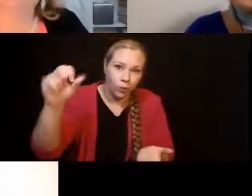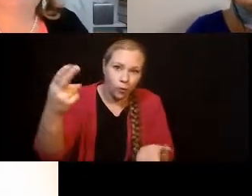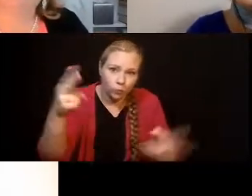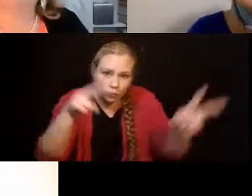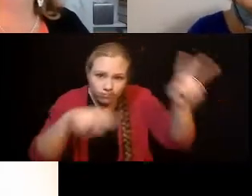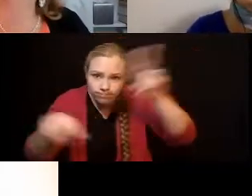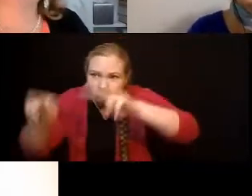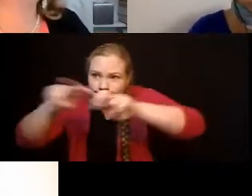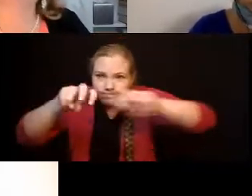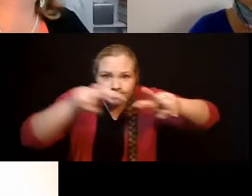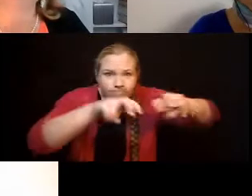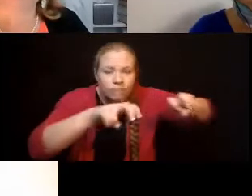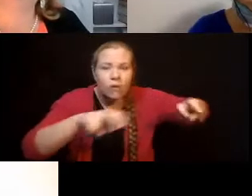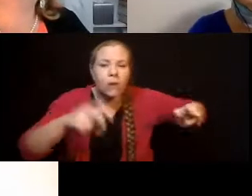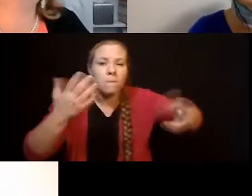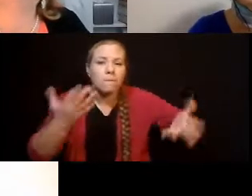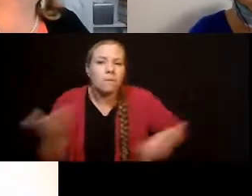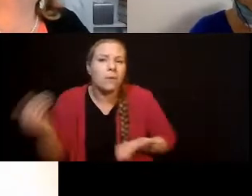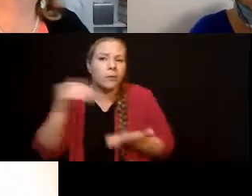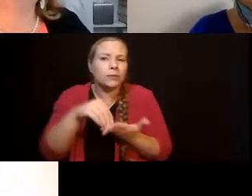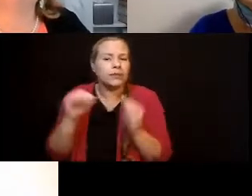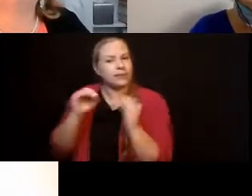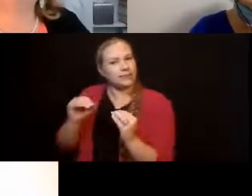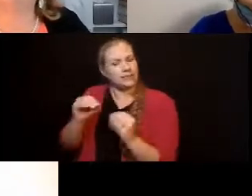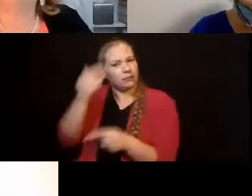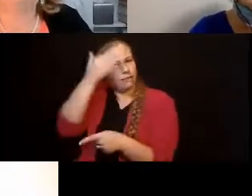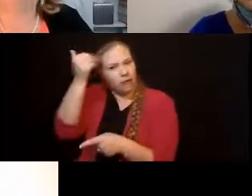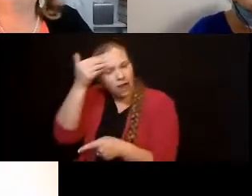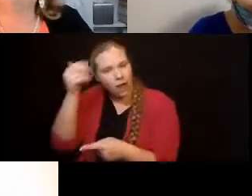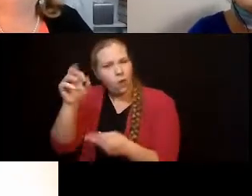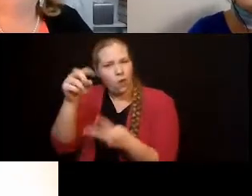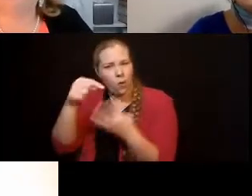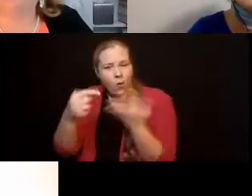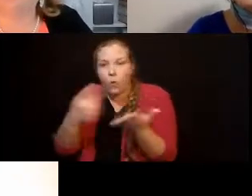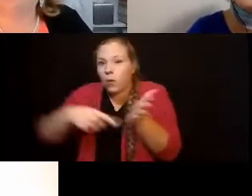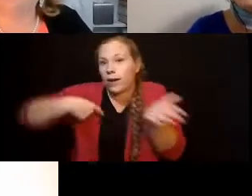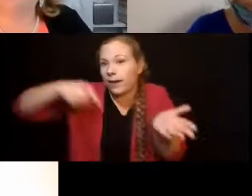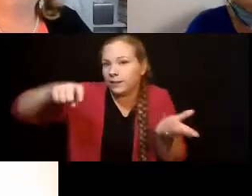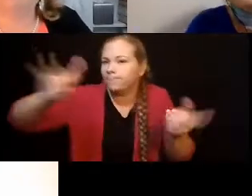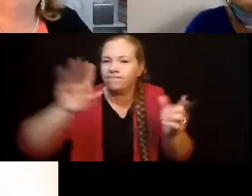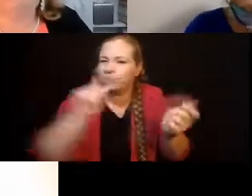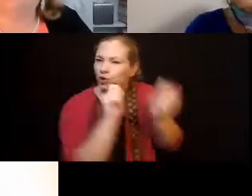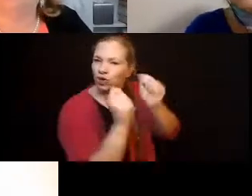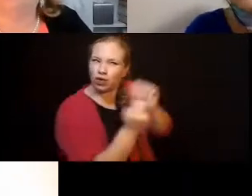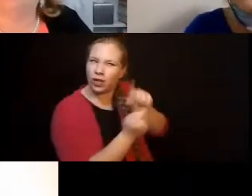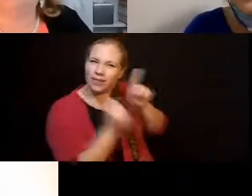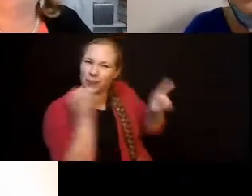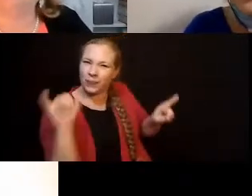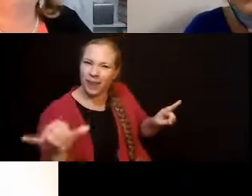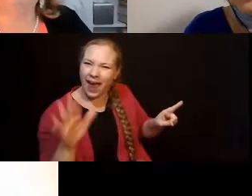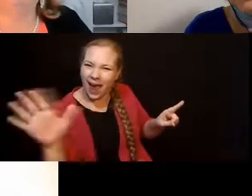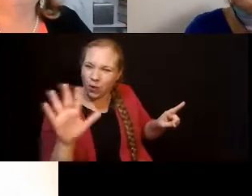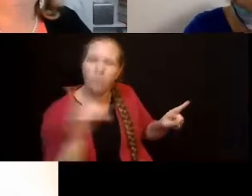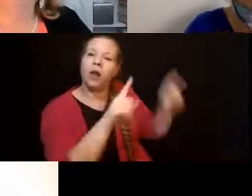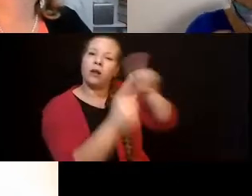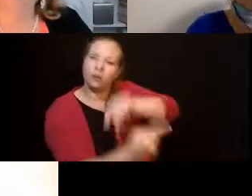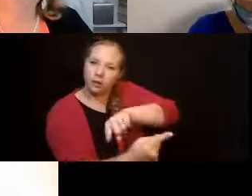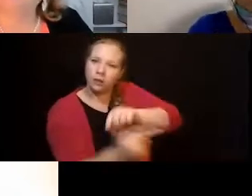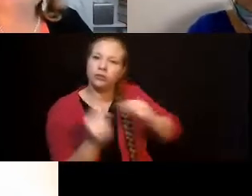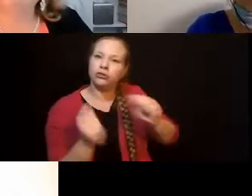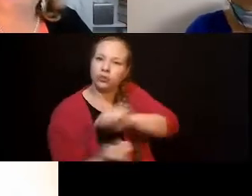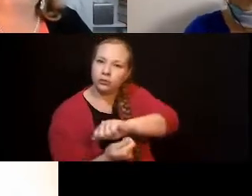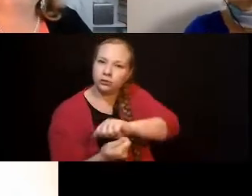right? All those coworkers that you saw right now, none of them are working there. They're all working remotely, right?